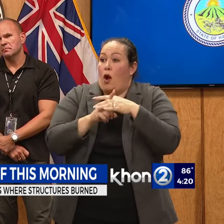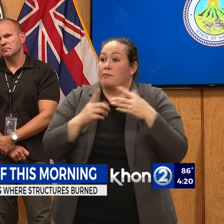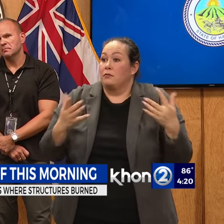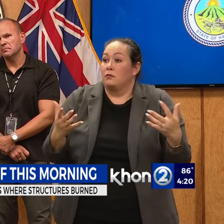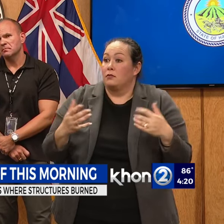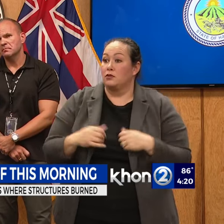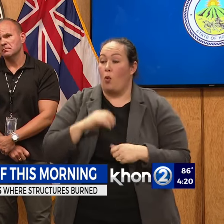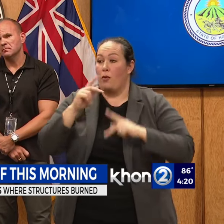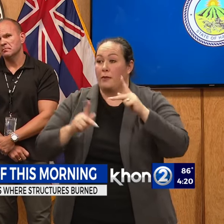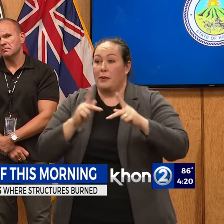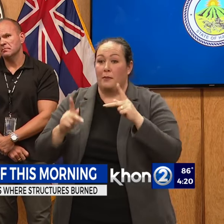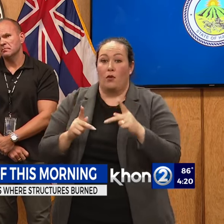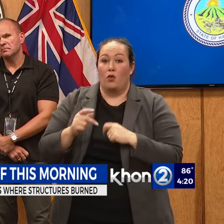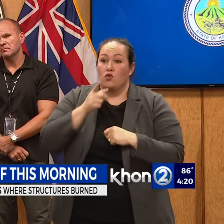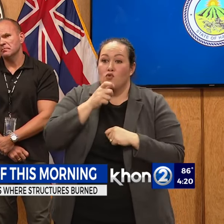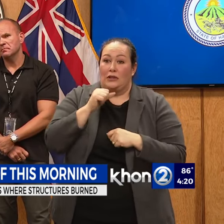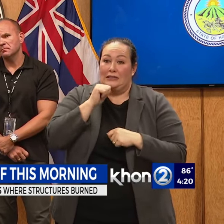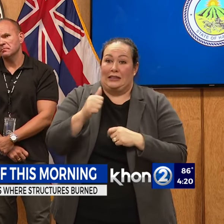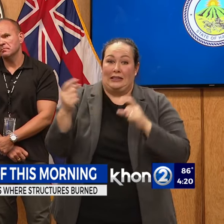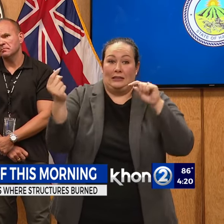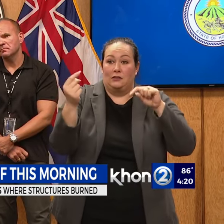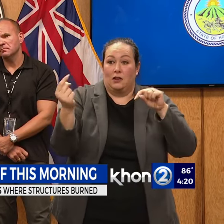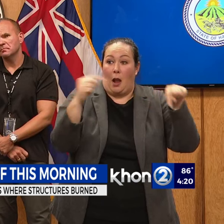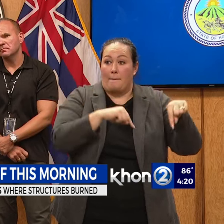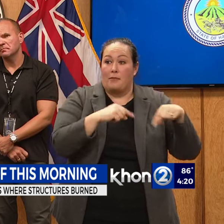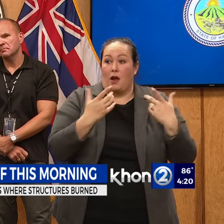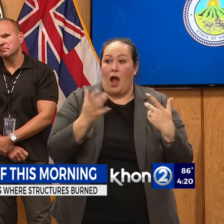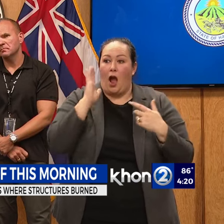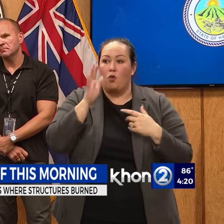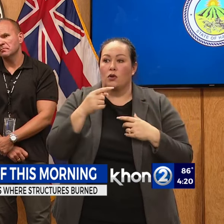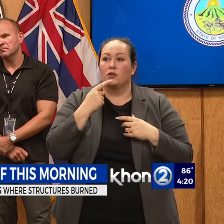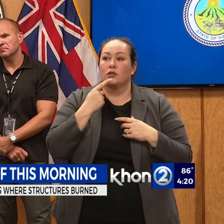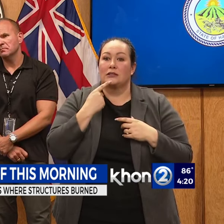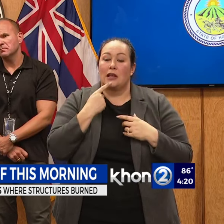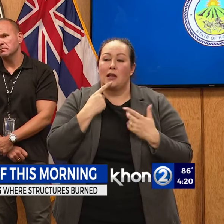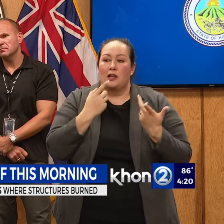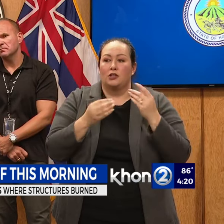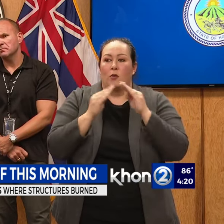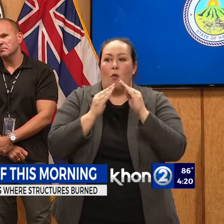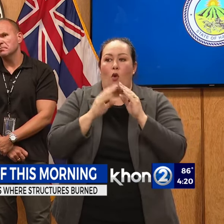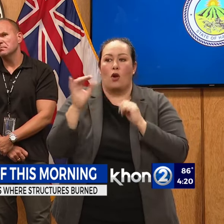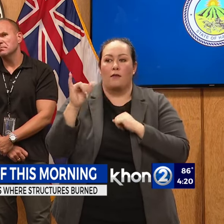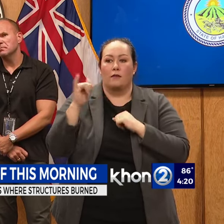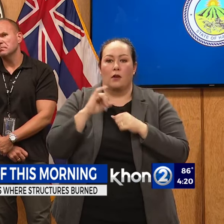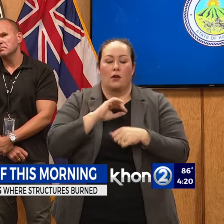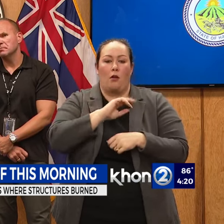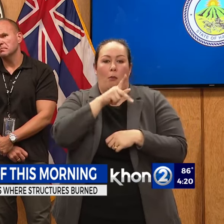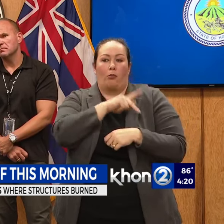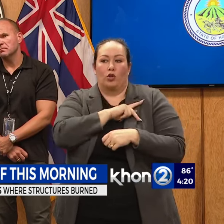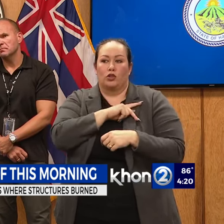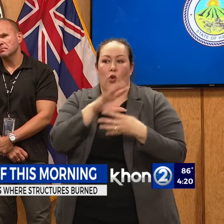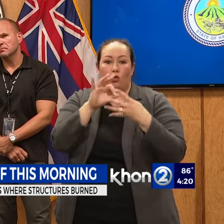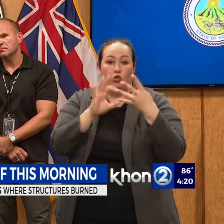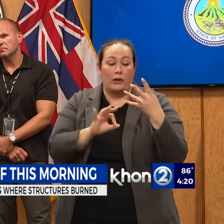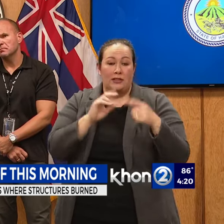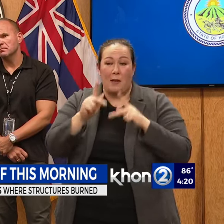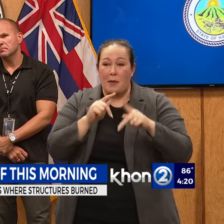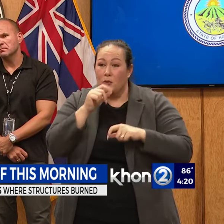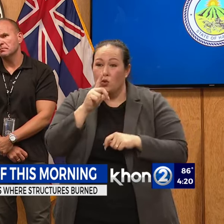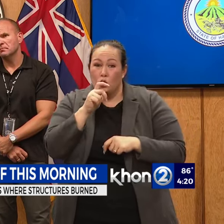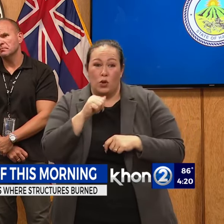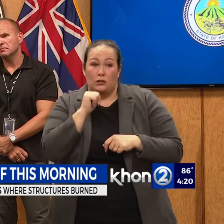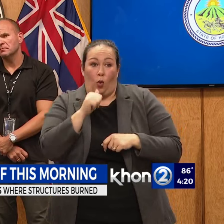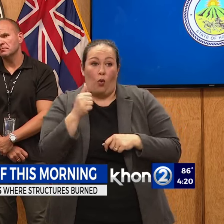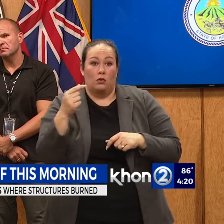So the folks that didn't come, I'm going to say it was more a result of a personal choice. Even people who come to the shelters don't come